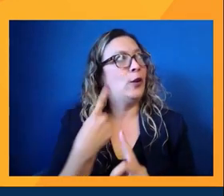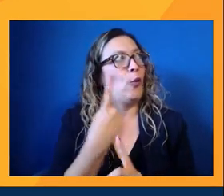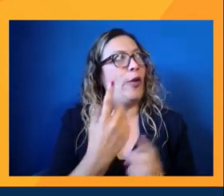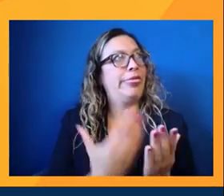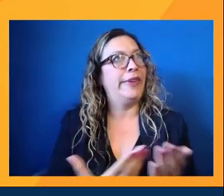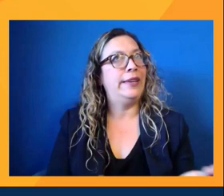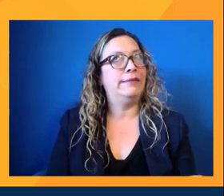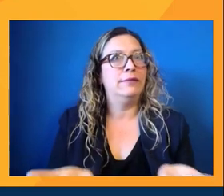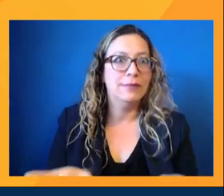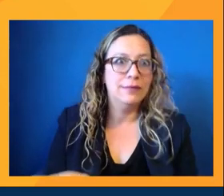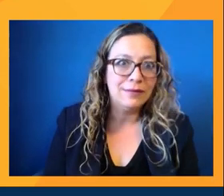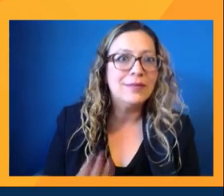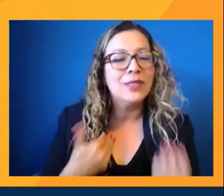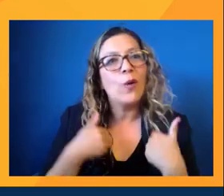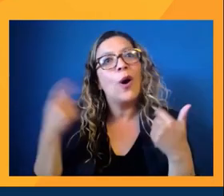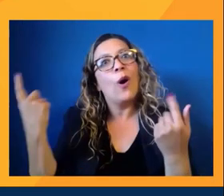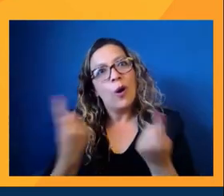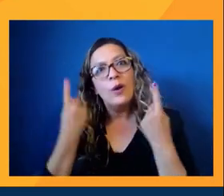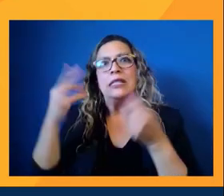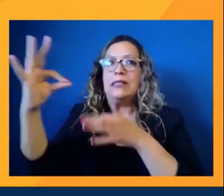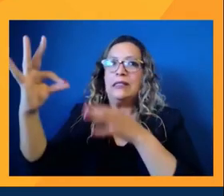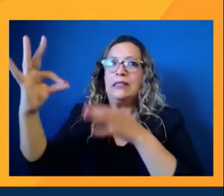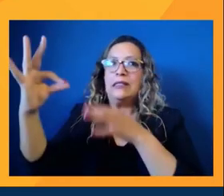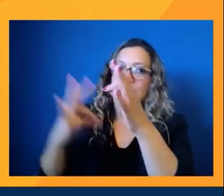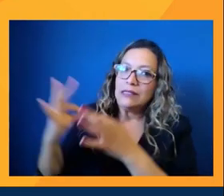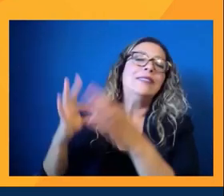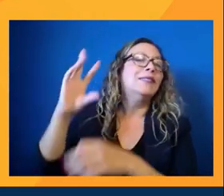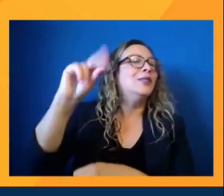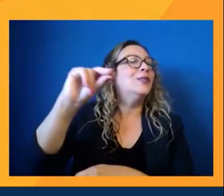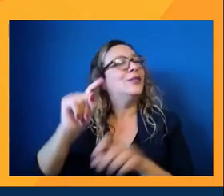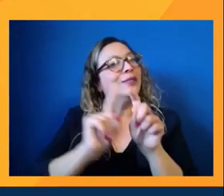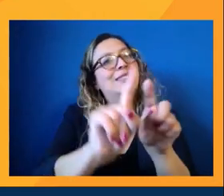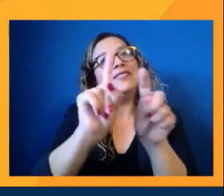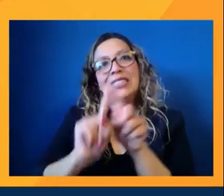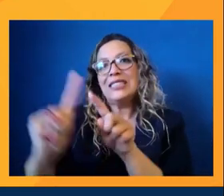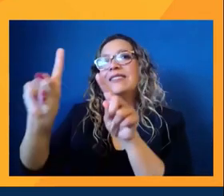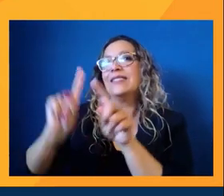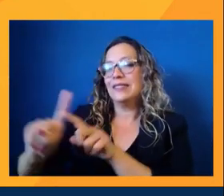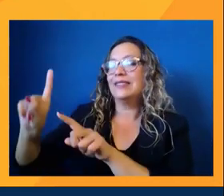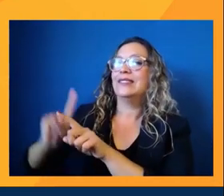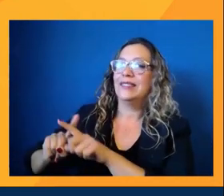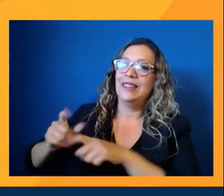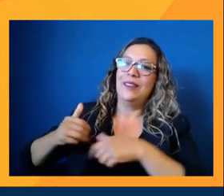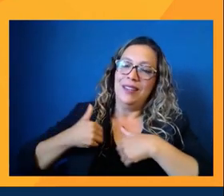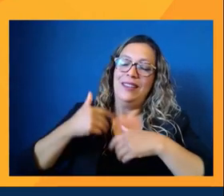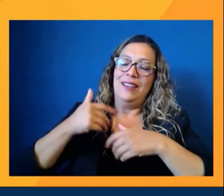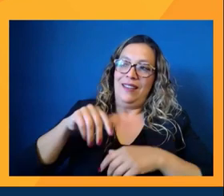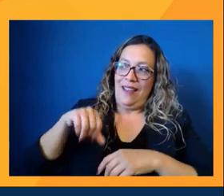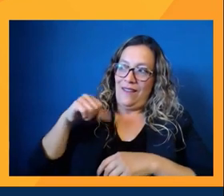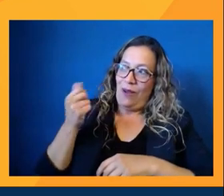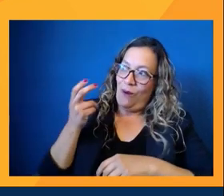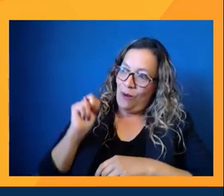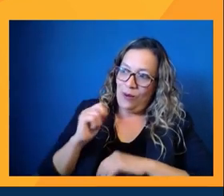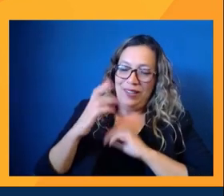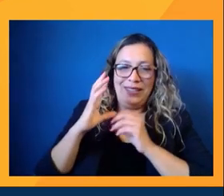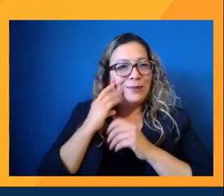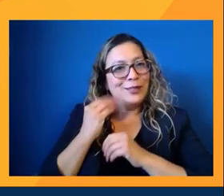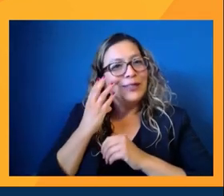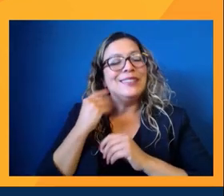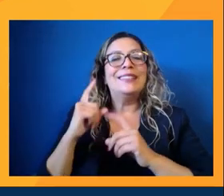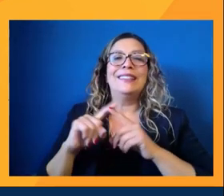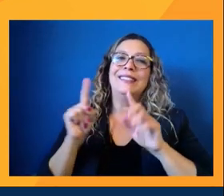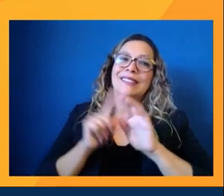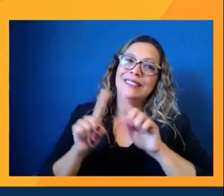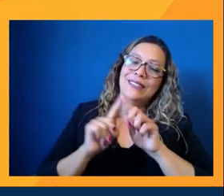issue, right? And so, you know, in addition to us coming from different countries and different backgrounds, we also